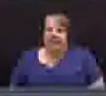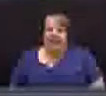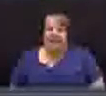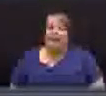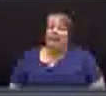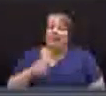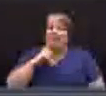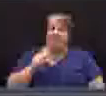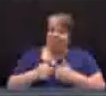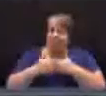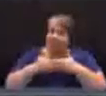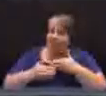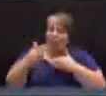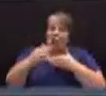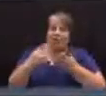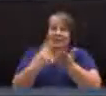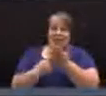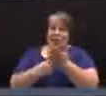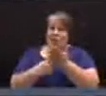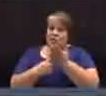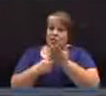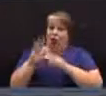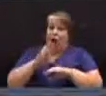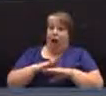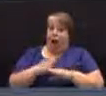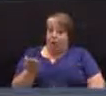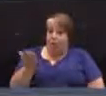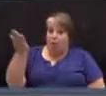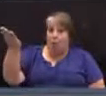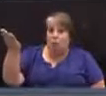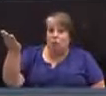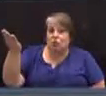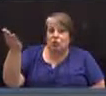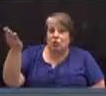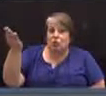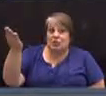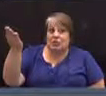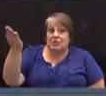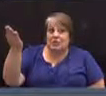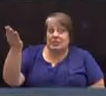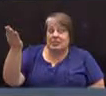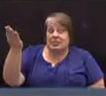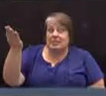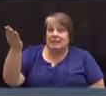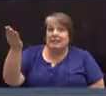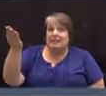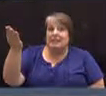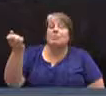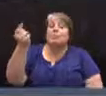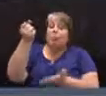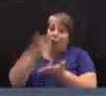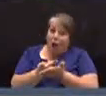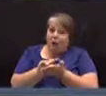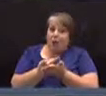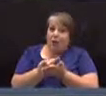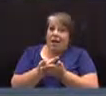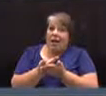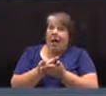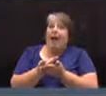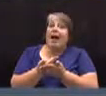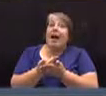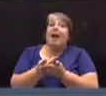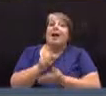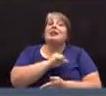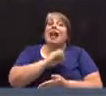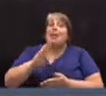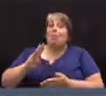Further discussion on the main motion, which, in abbreviated form, is to authorize the